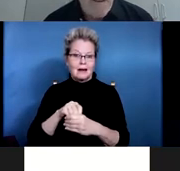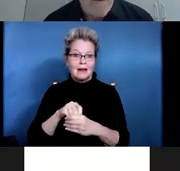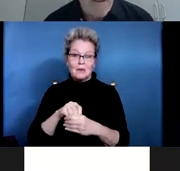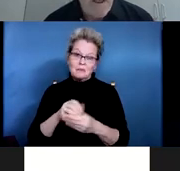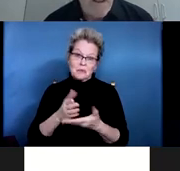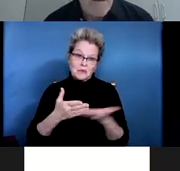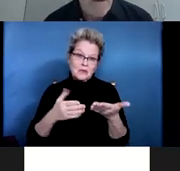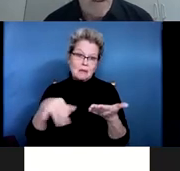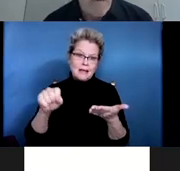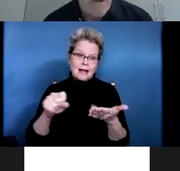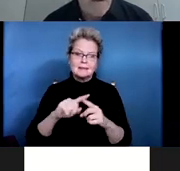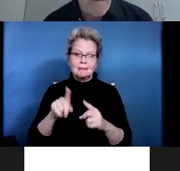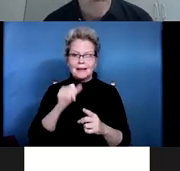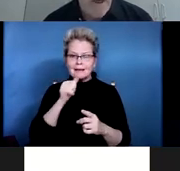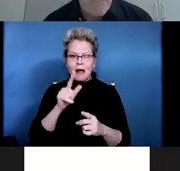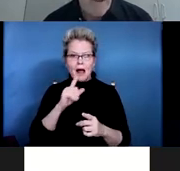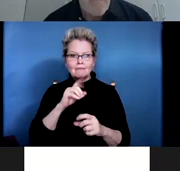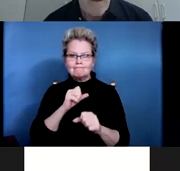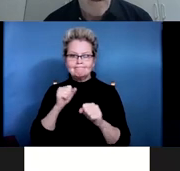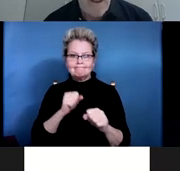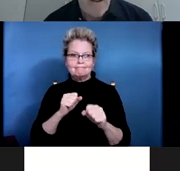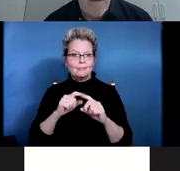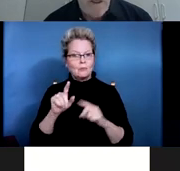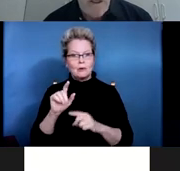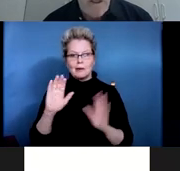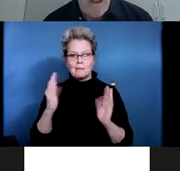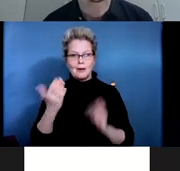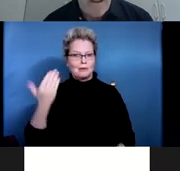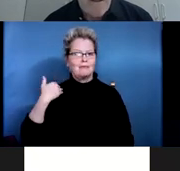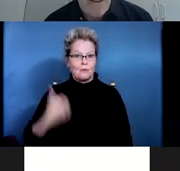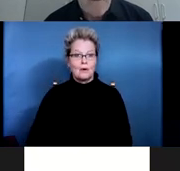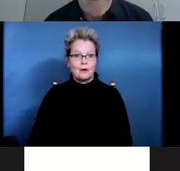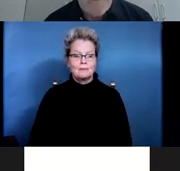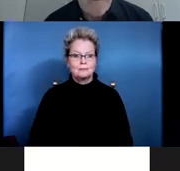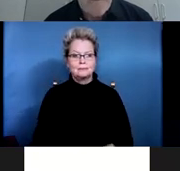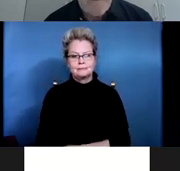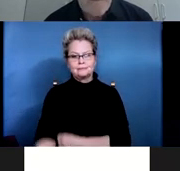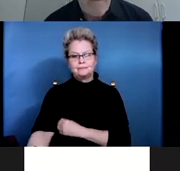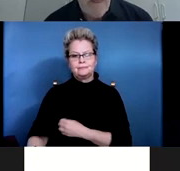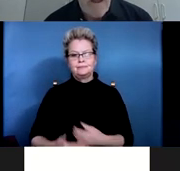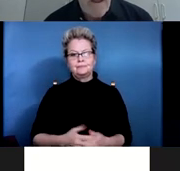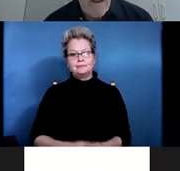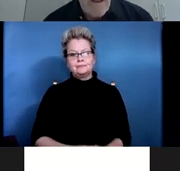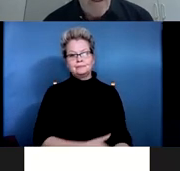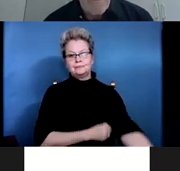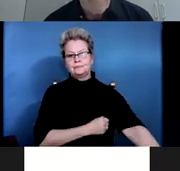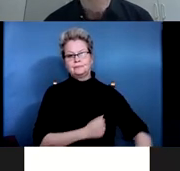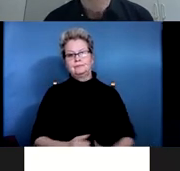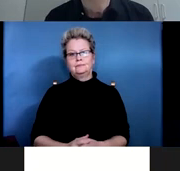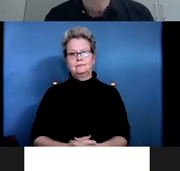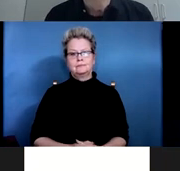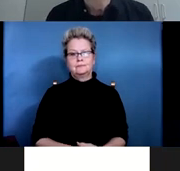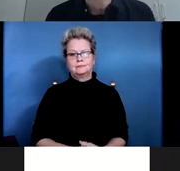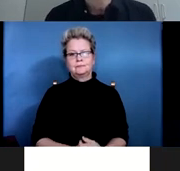but it's not as, uh, much as it might've been at one time. Uh, next slide. Uh,